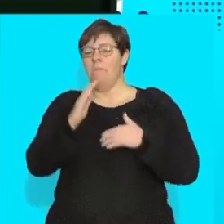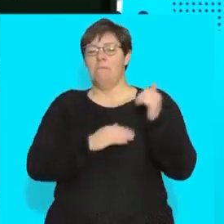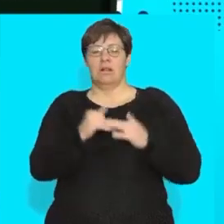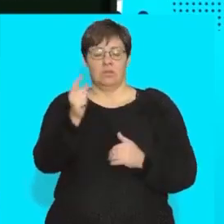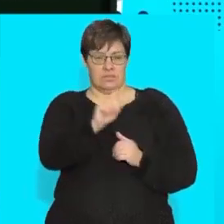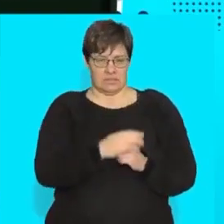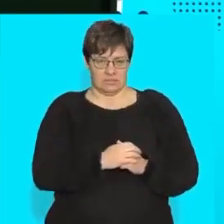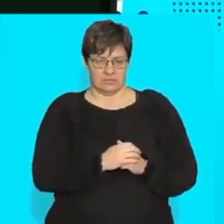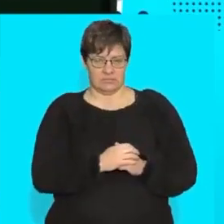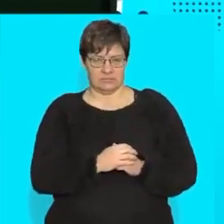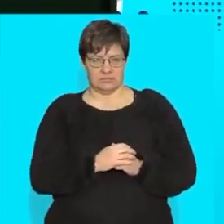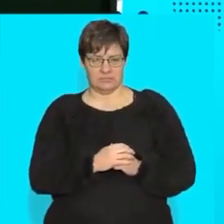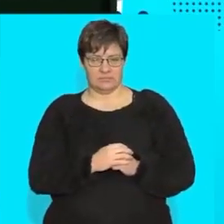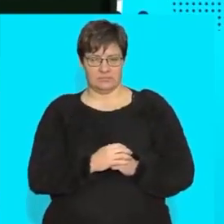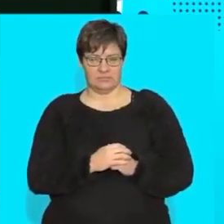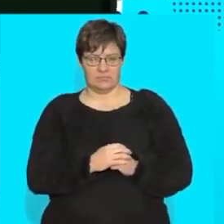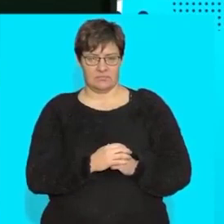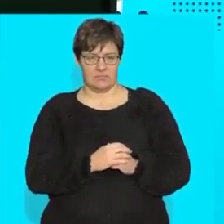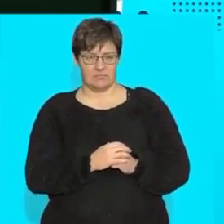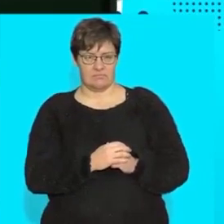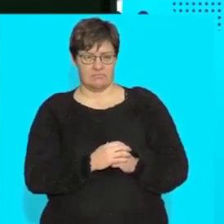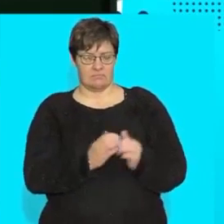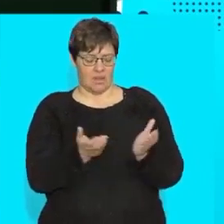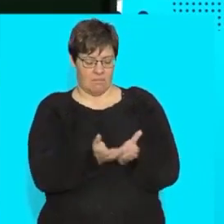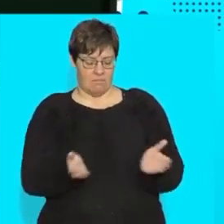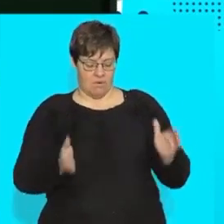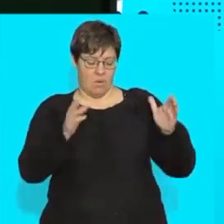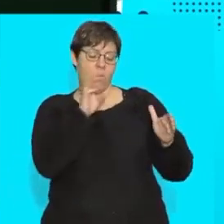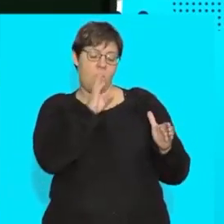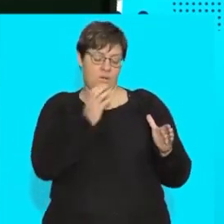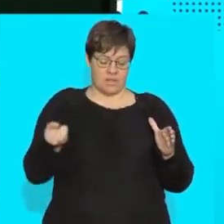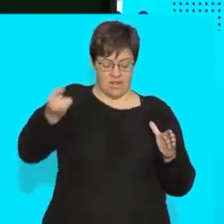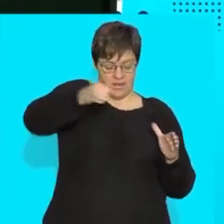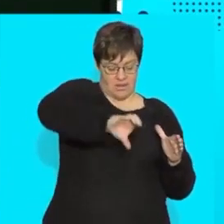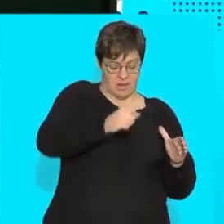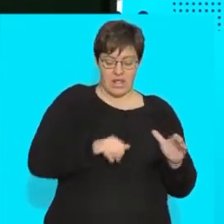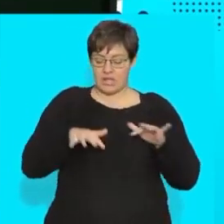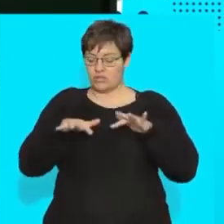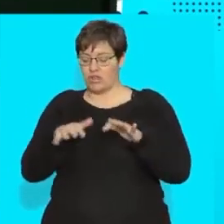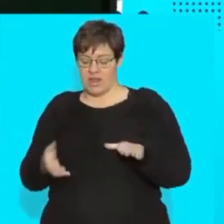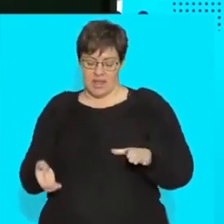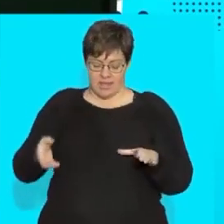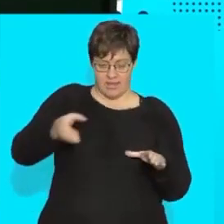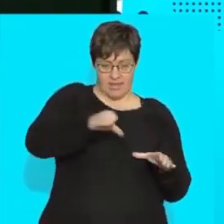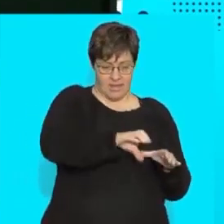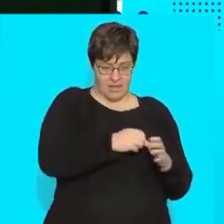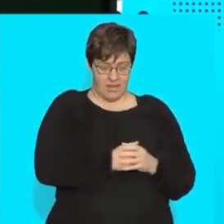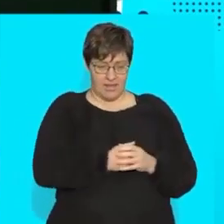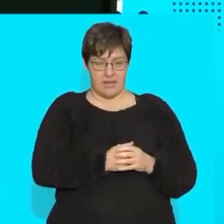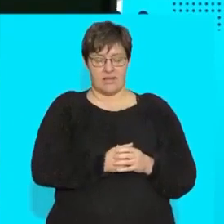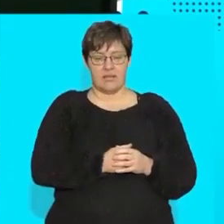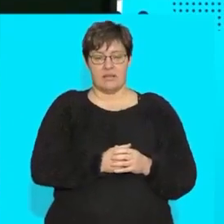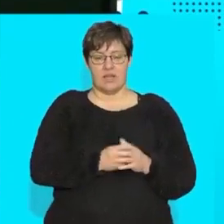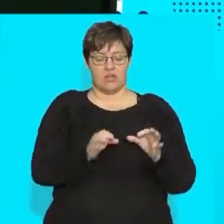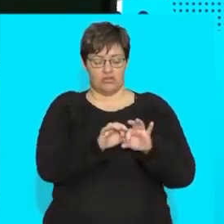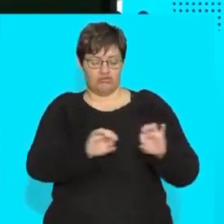i want you to take container i want you to put water in i want you to put jelly in then i want you to put a